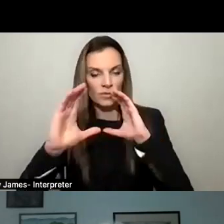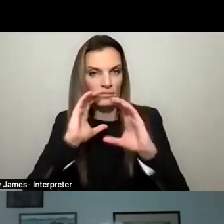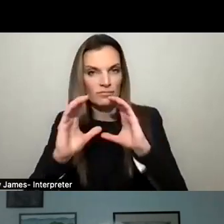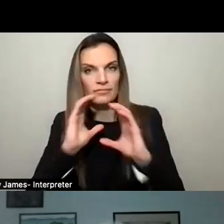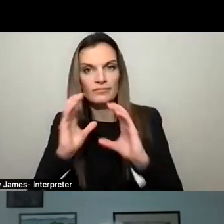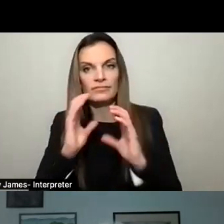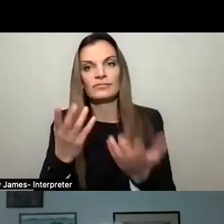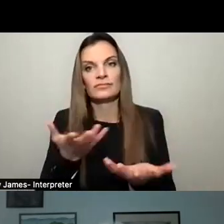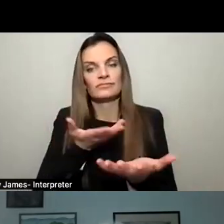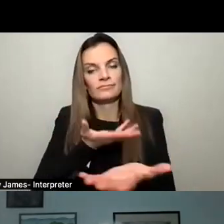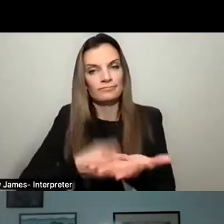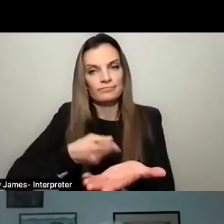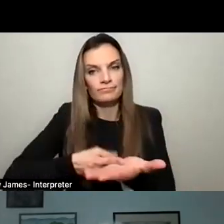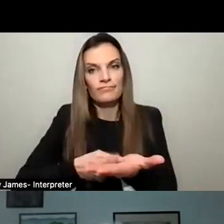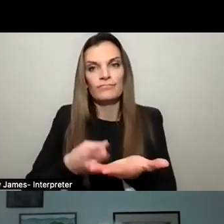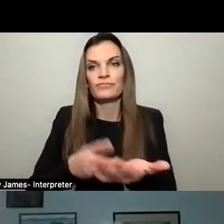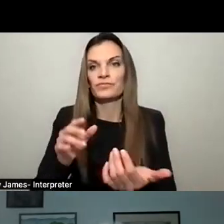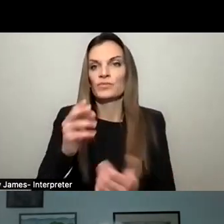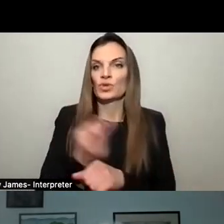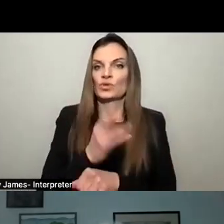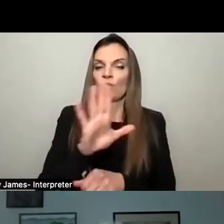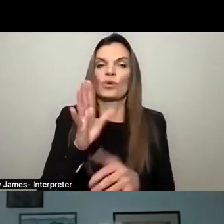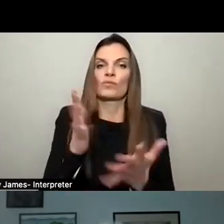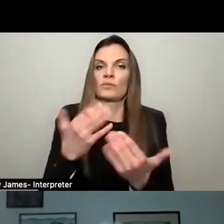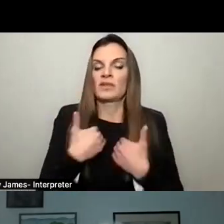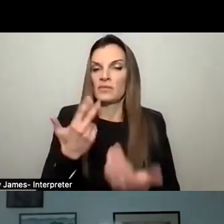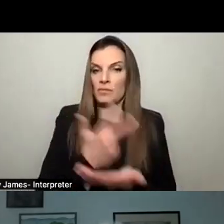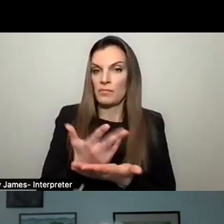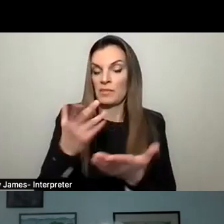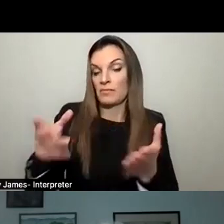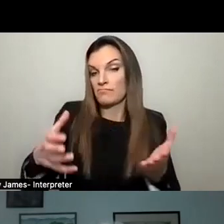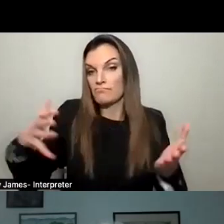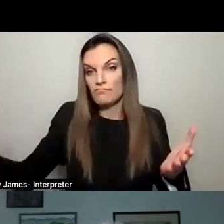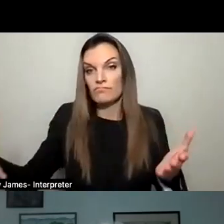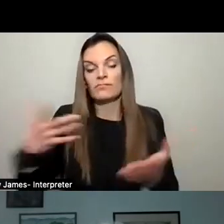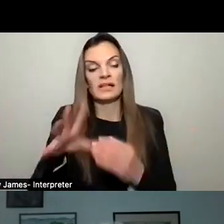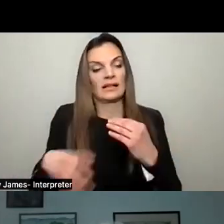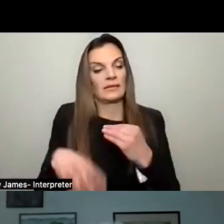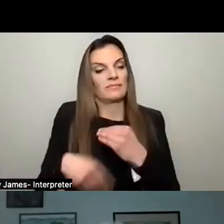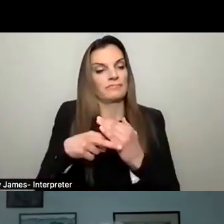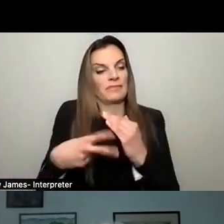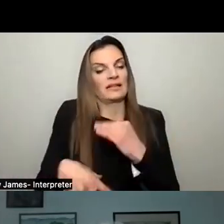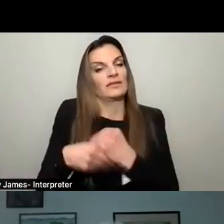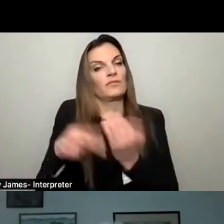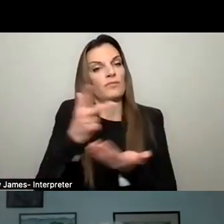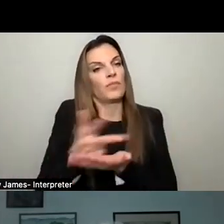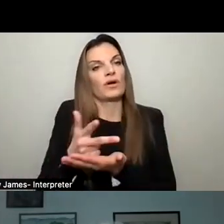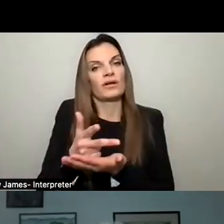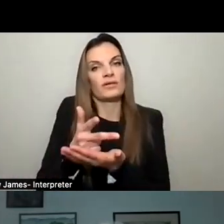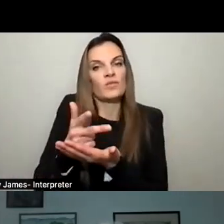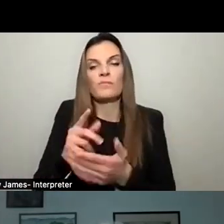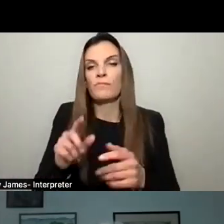talking with them about using their existing parking lot and maybe expanding it to give us additional parking spaces without